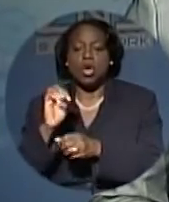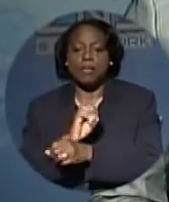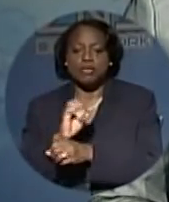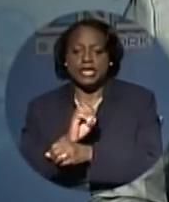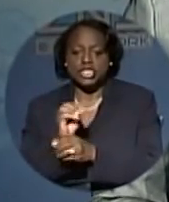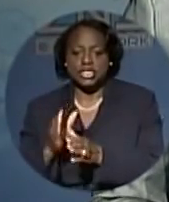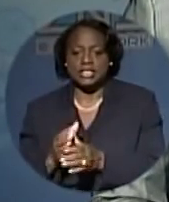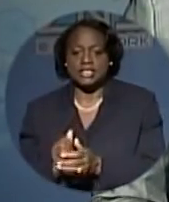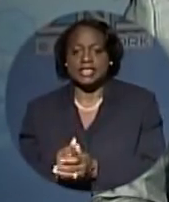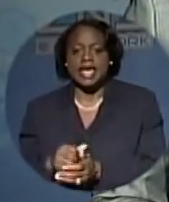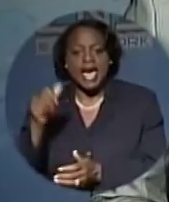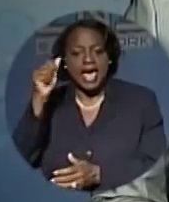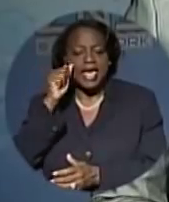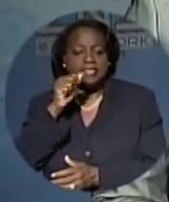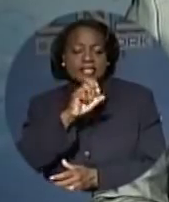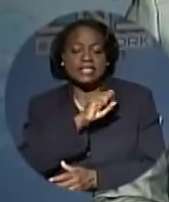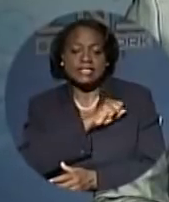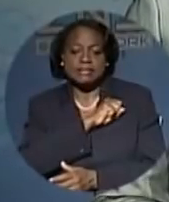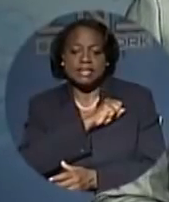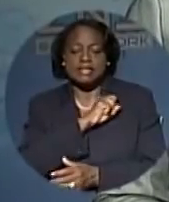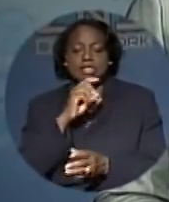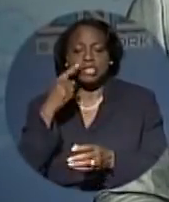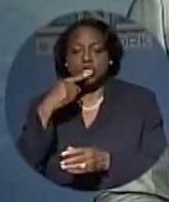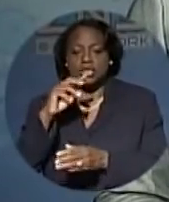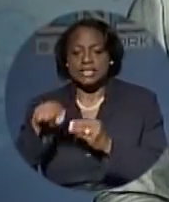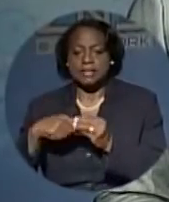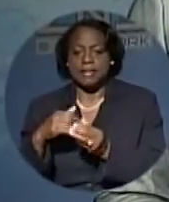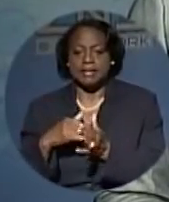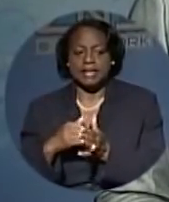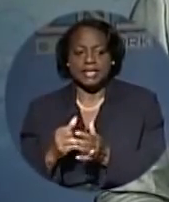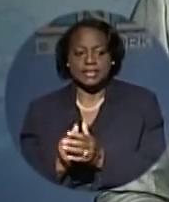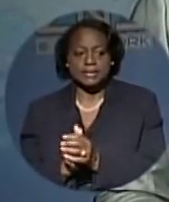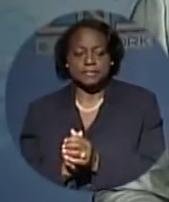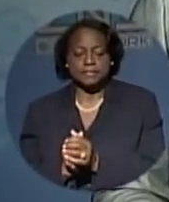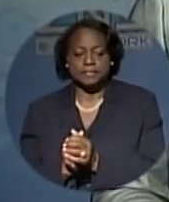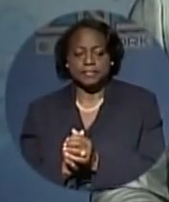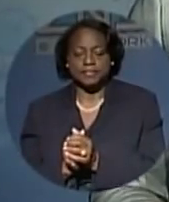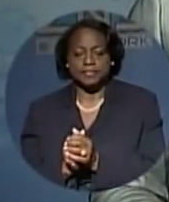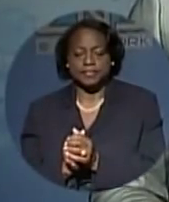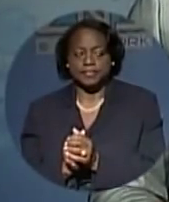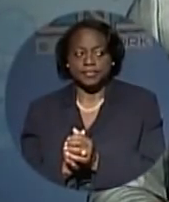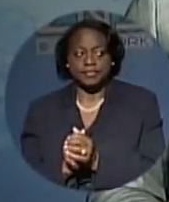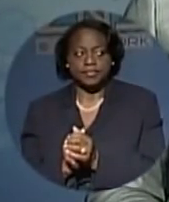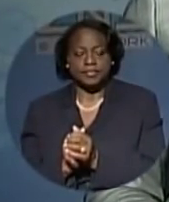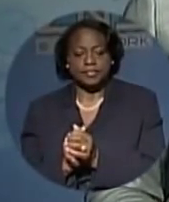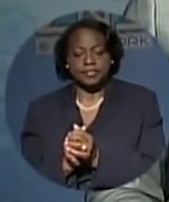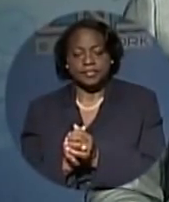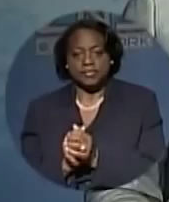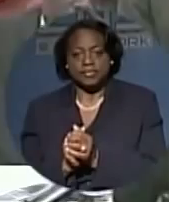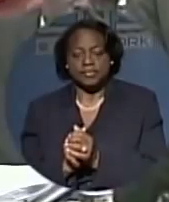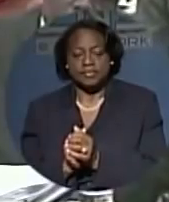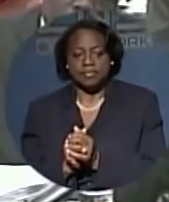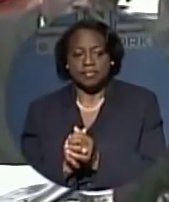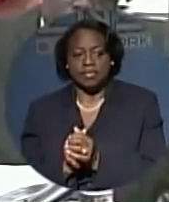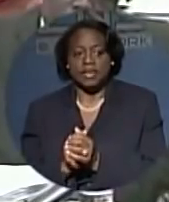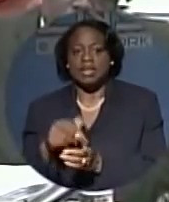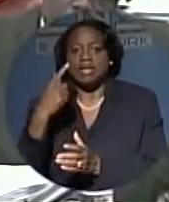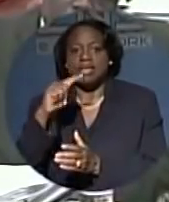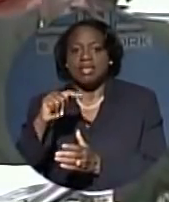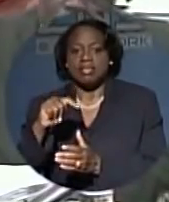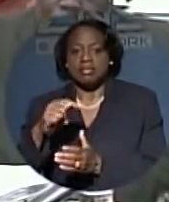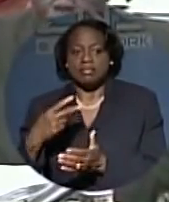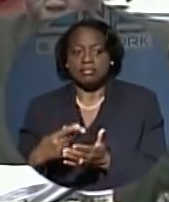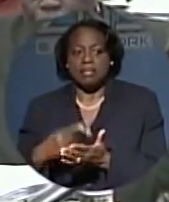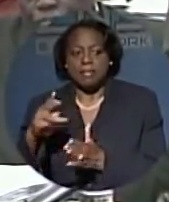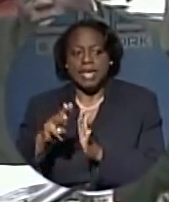Ianthea Smith explains the financial state under which the transfer of ownership is taking place. A payment of 200 million